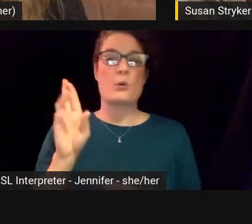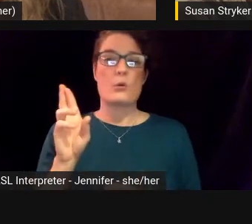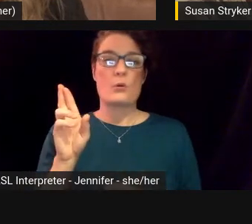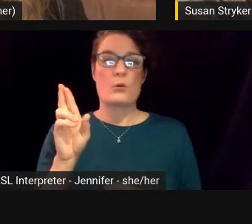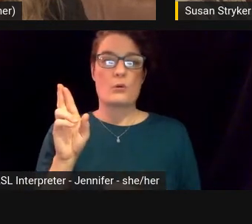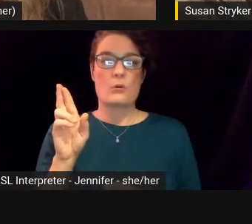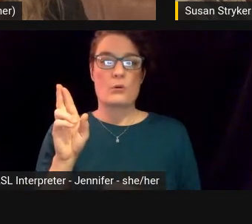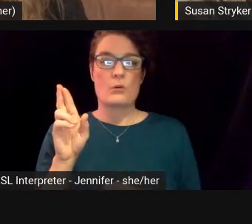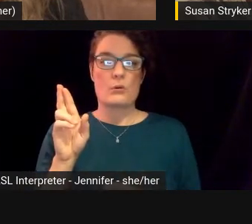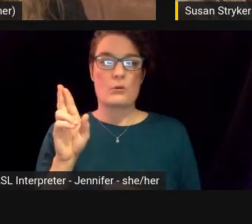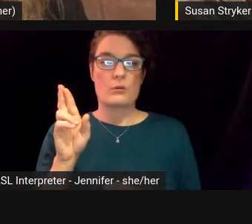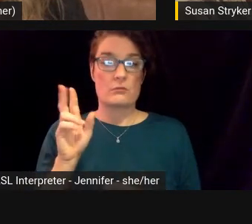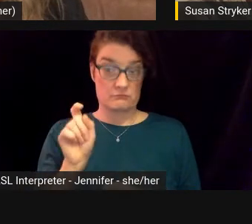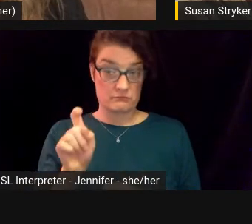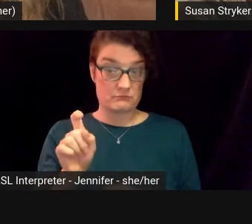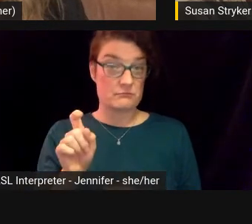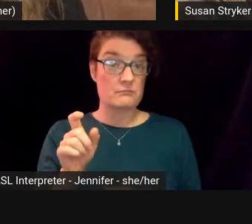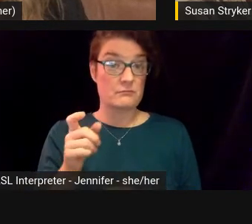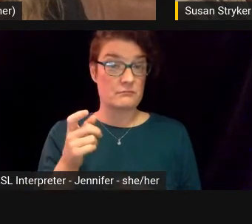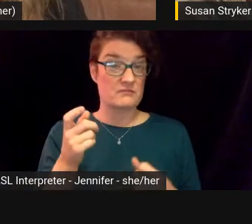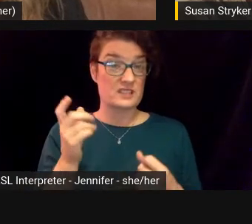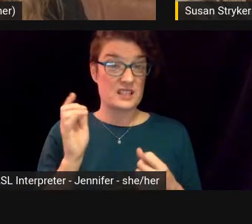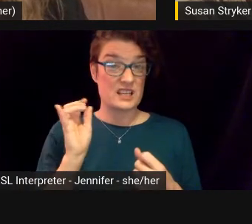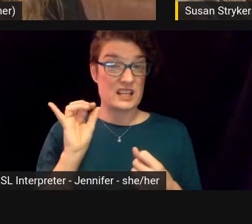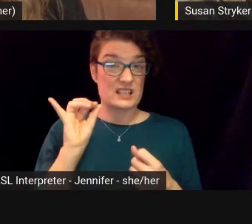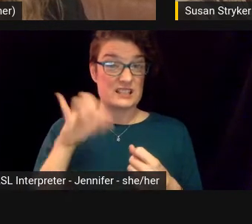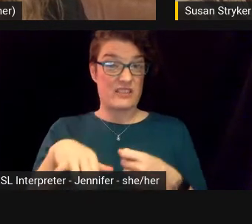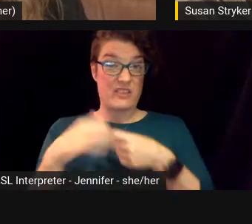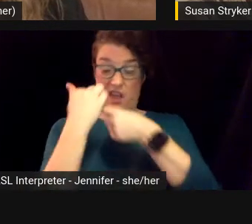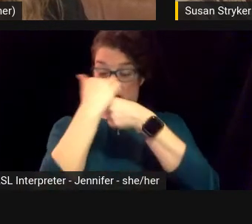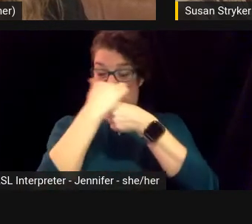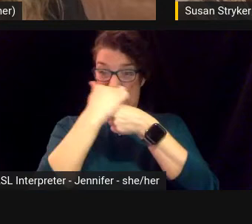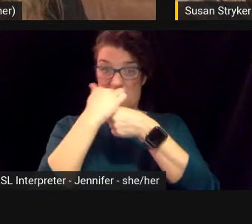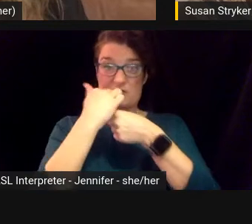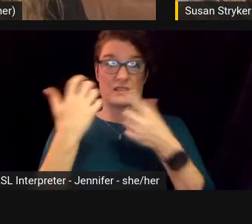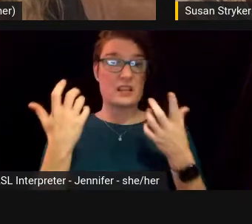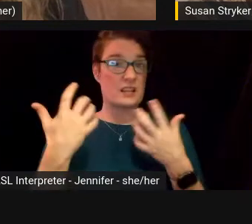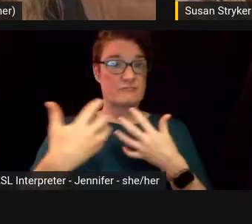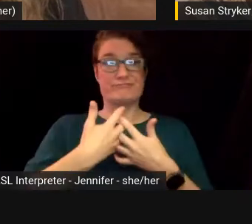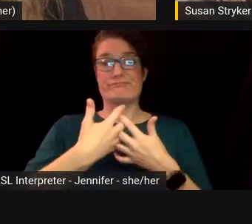has been ingrained and exists outside of media representations.